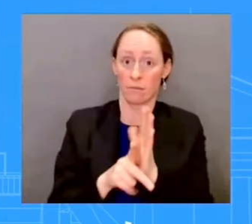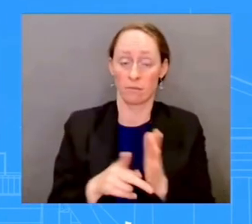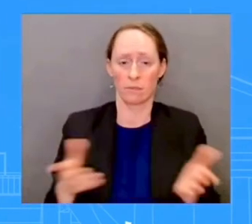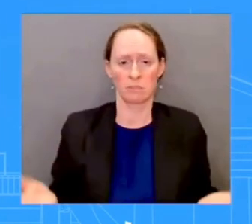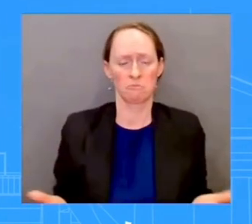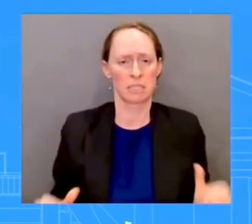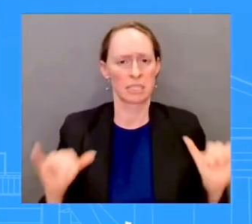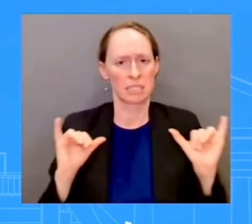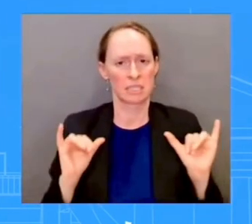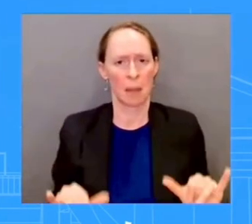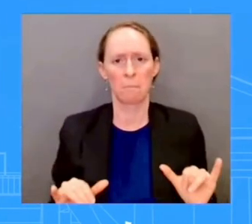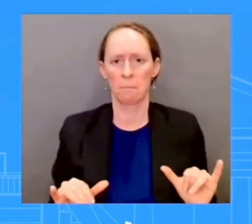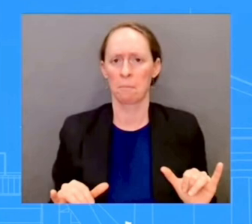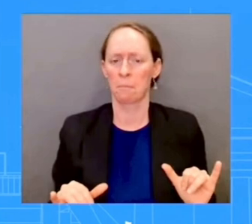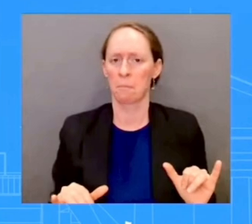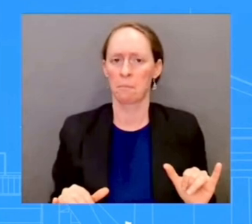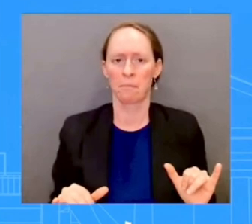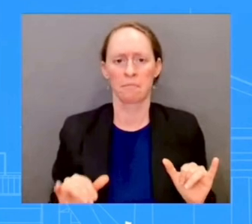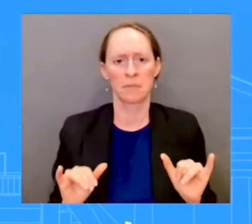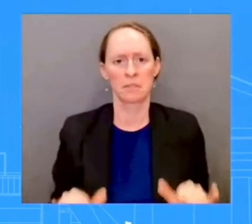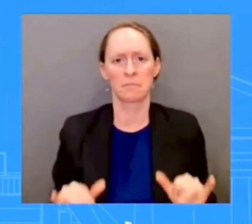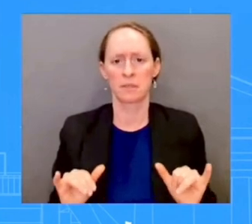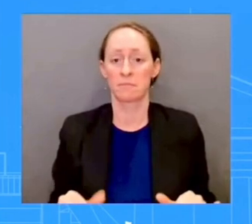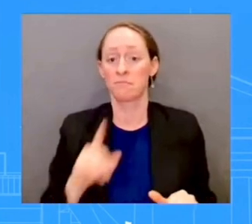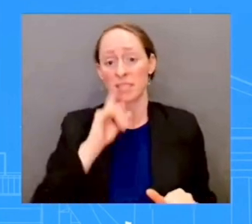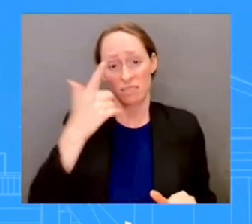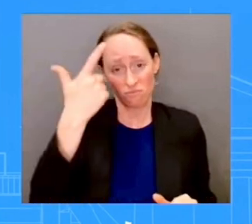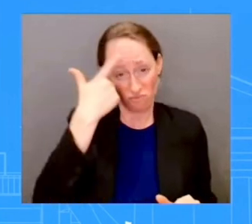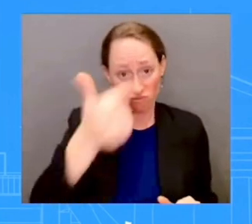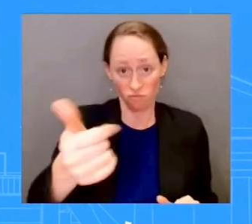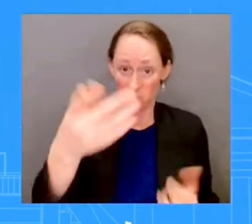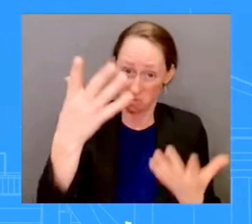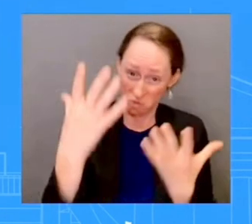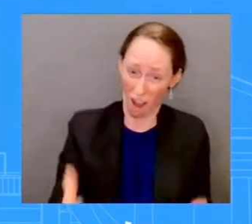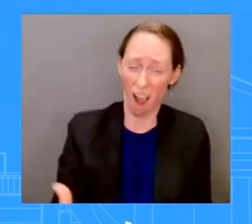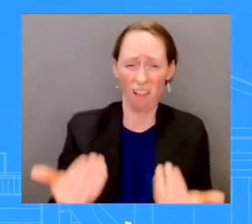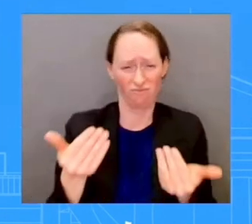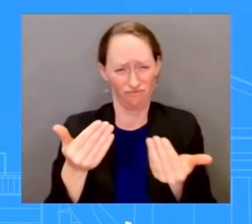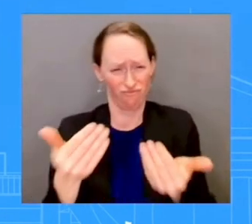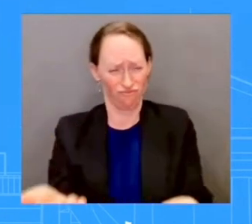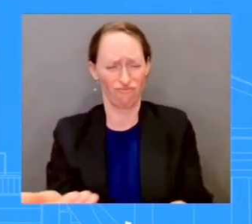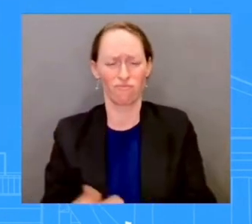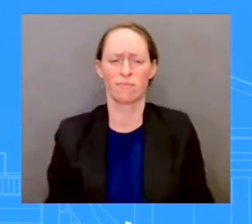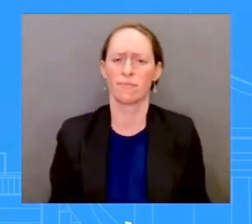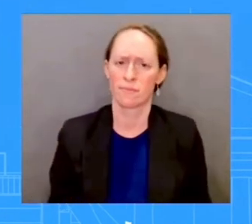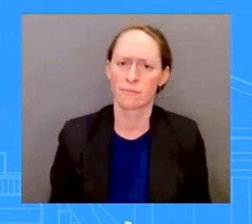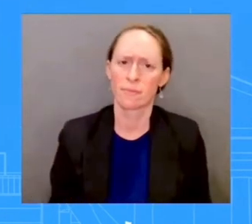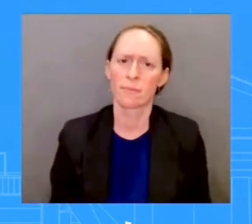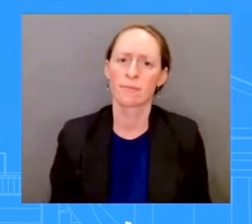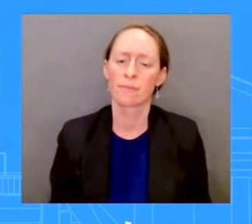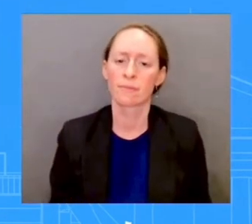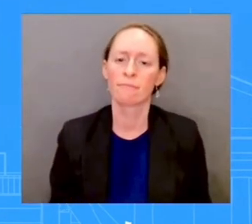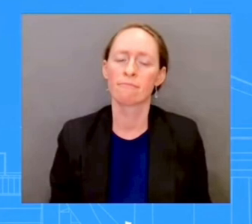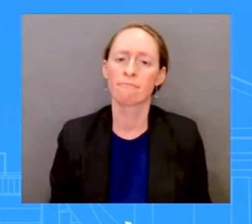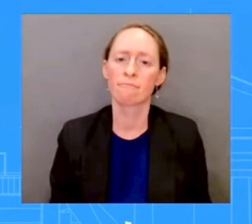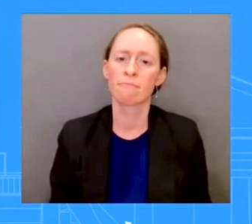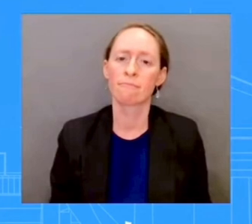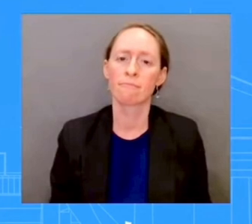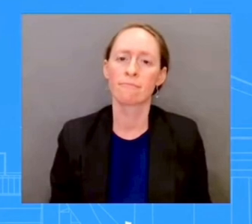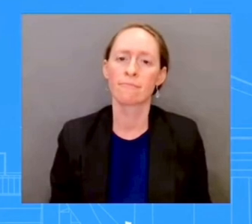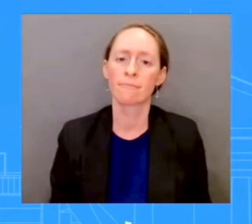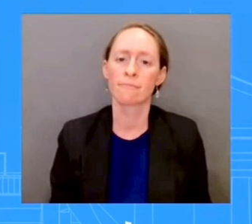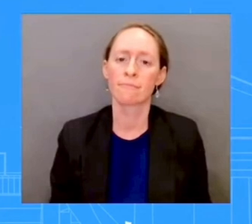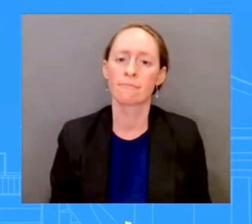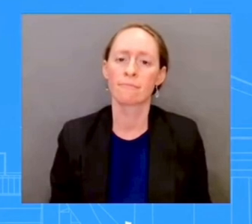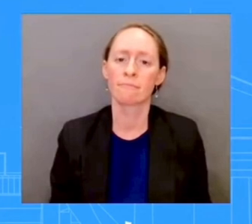individual wants to wear a mask, they can do that. That is up to them. That's why we made sure we provided these different tools. Again, there will be more to share